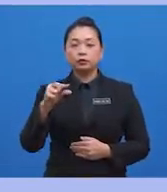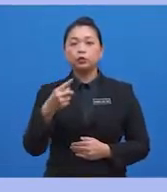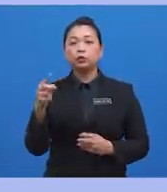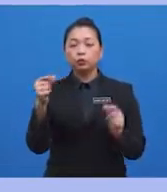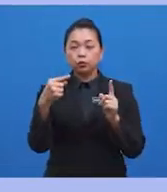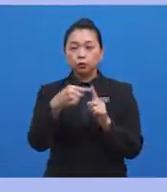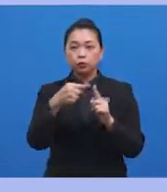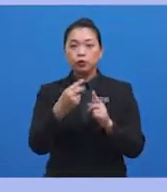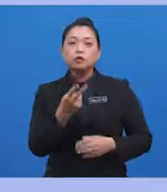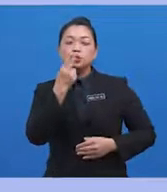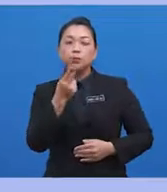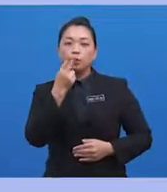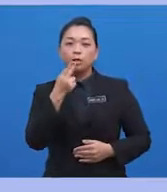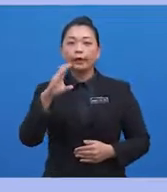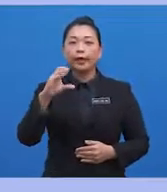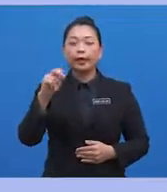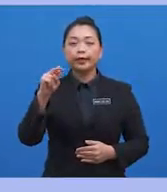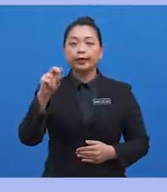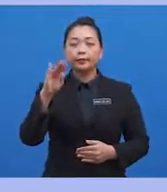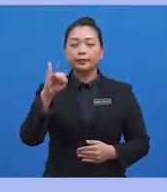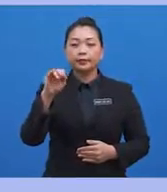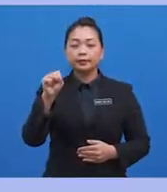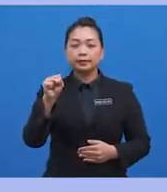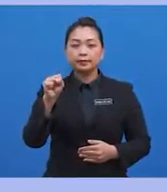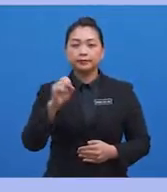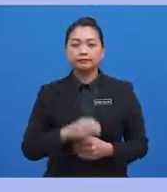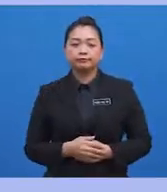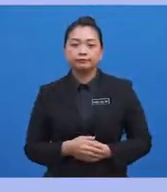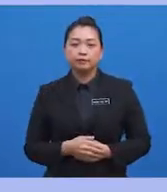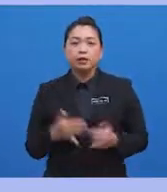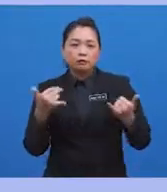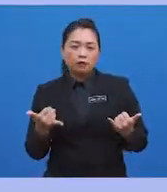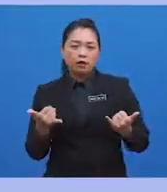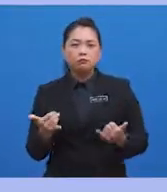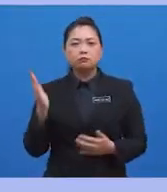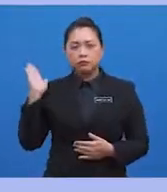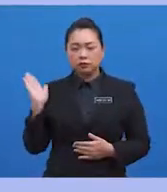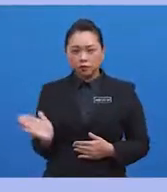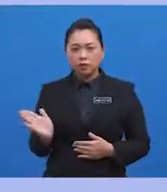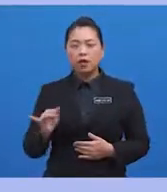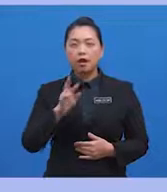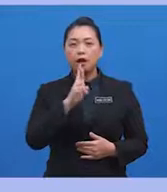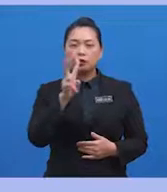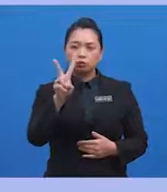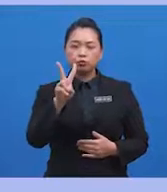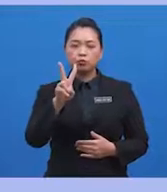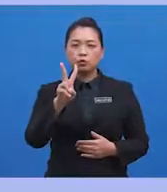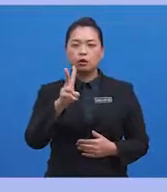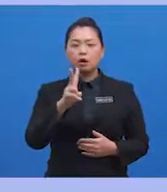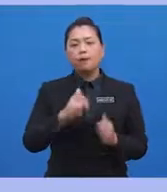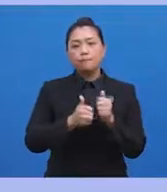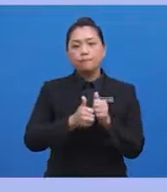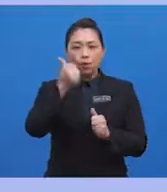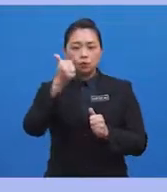smoke cannabis, a plant which drug originated from. Now these are two most associated items